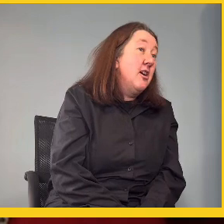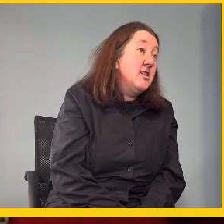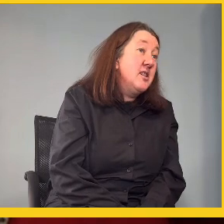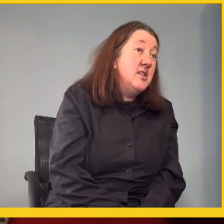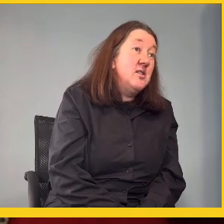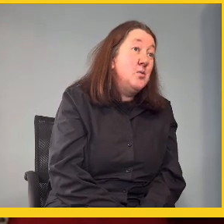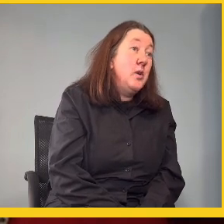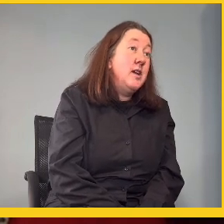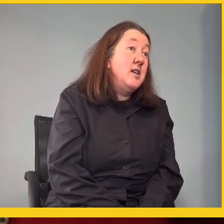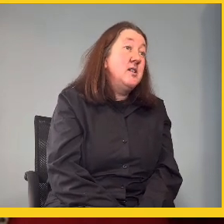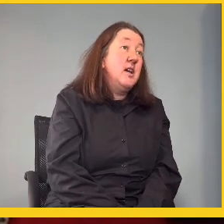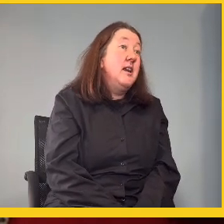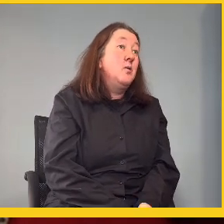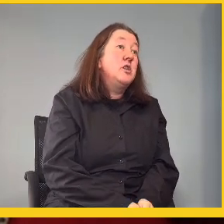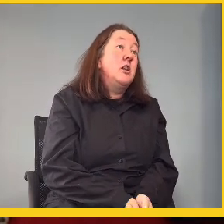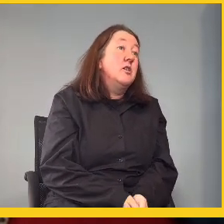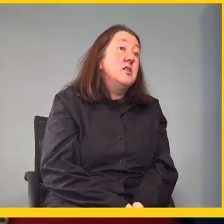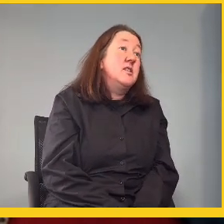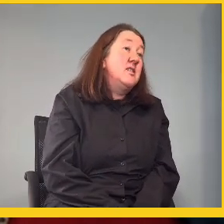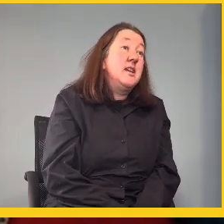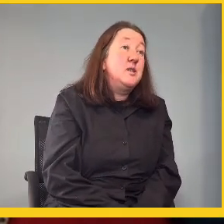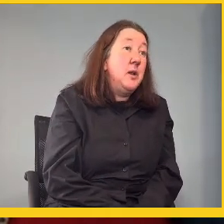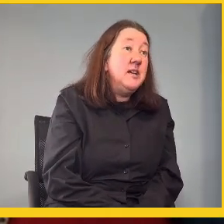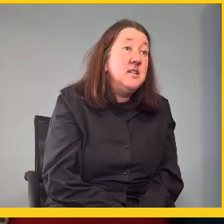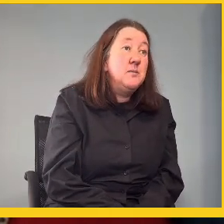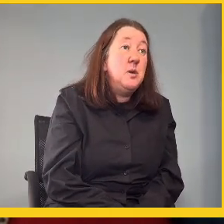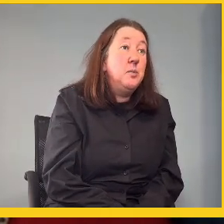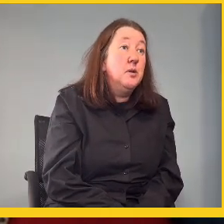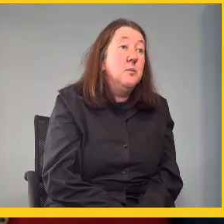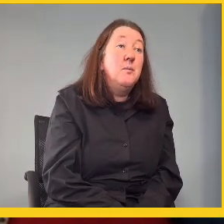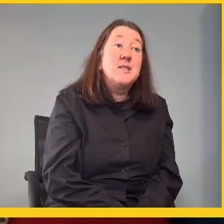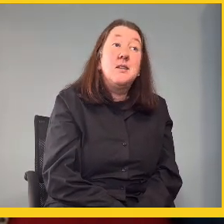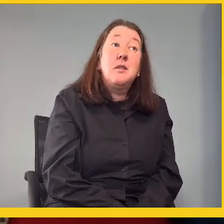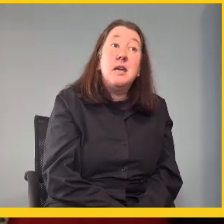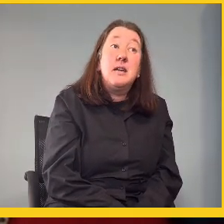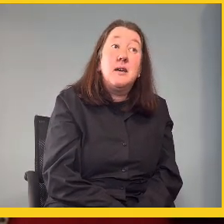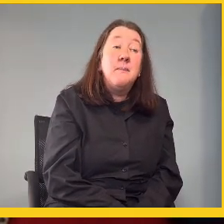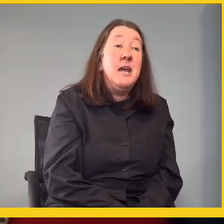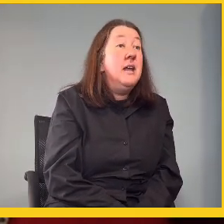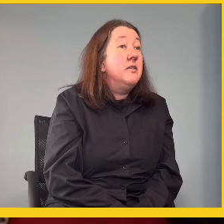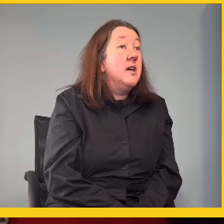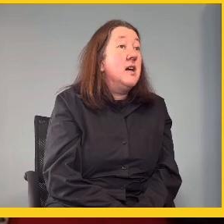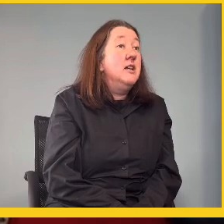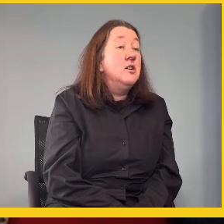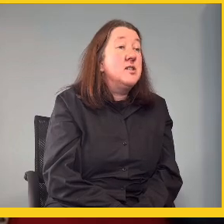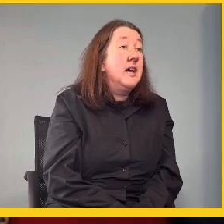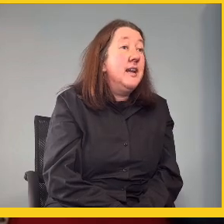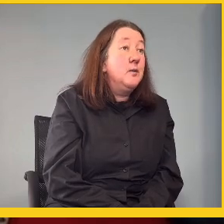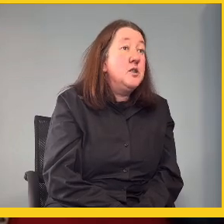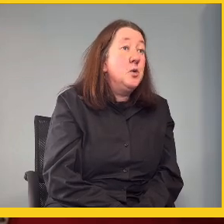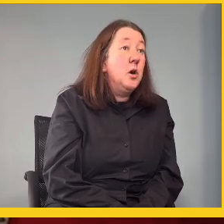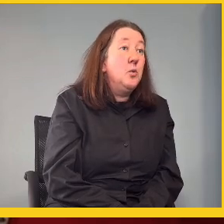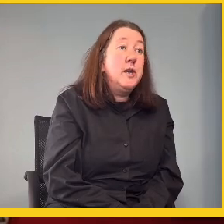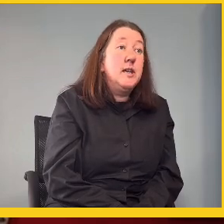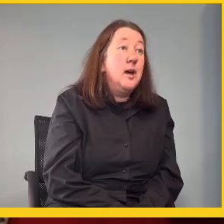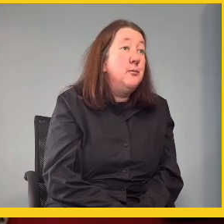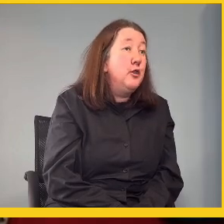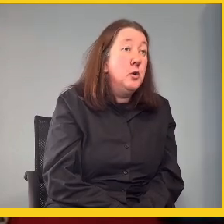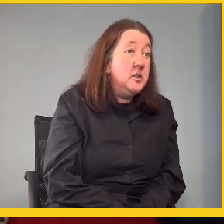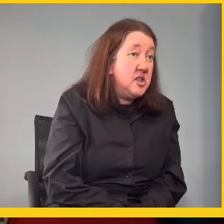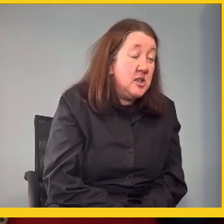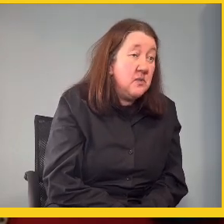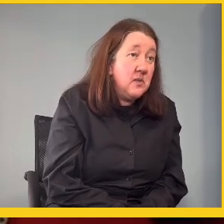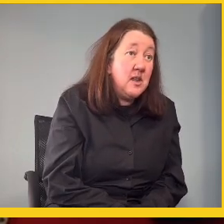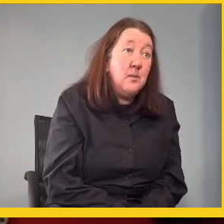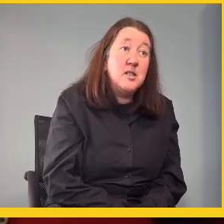sign language classes, where sign language classes takes place, people mustn't think that I learn sign language in one week and